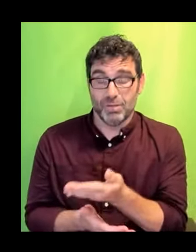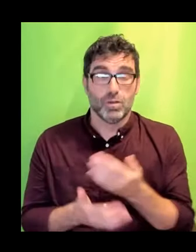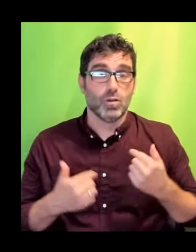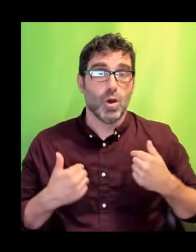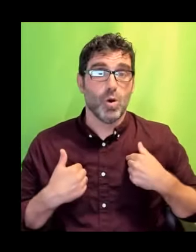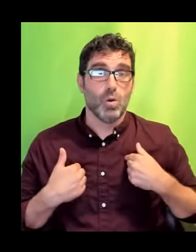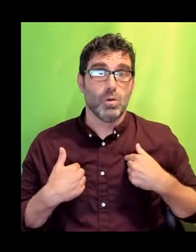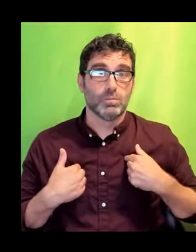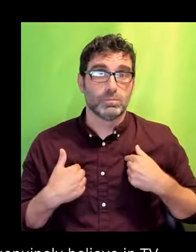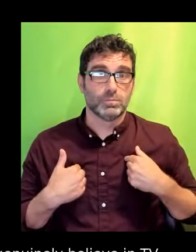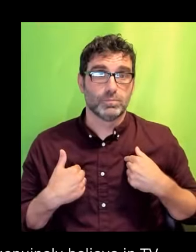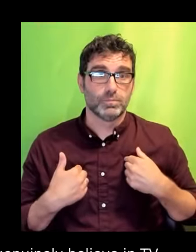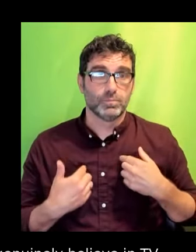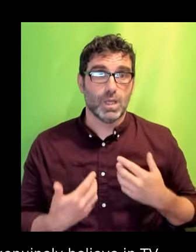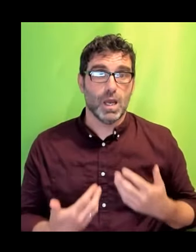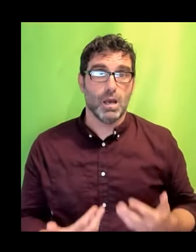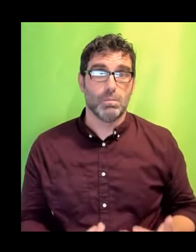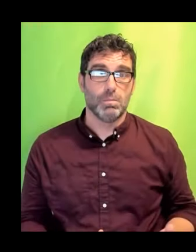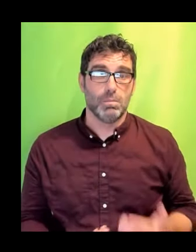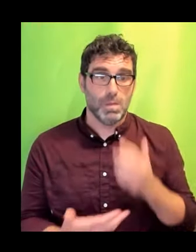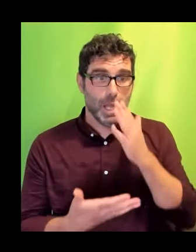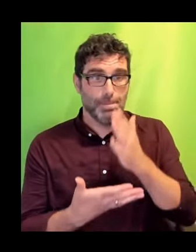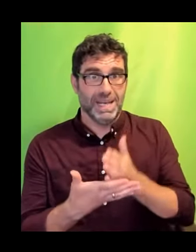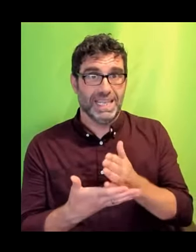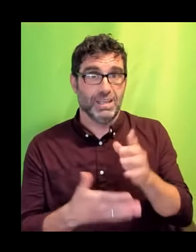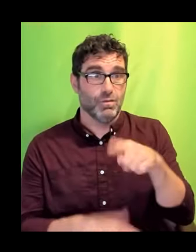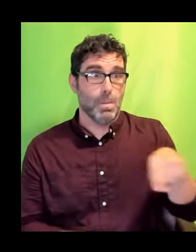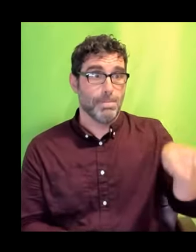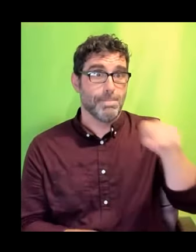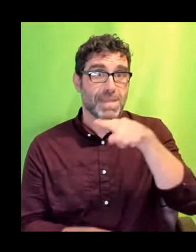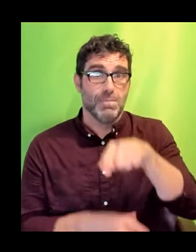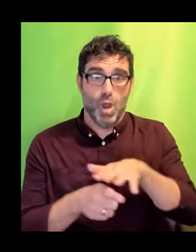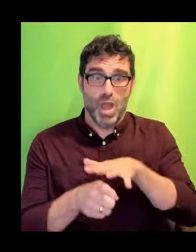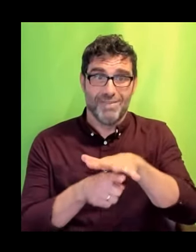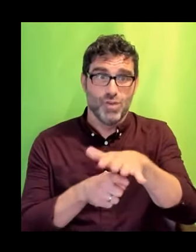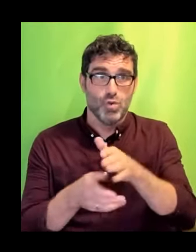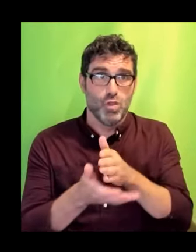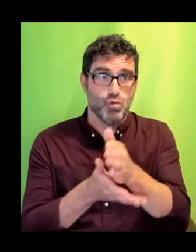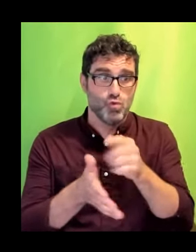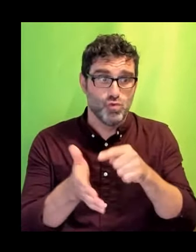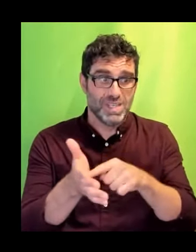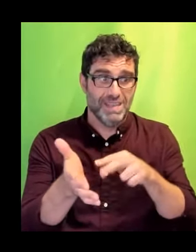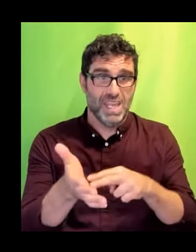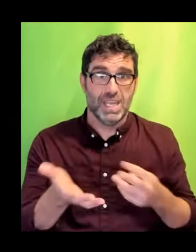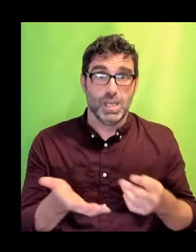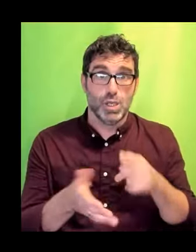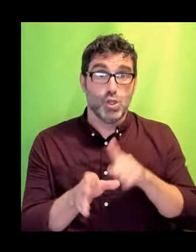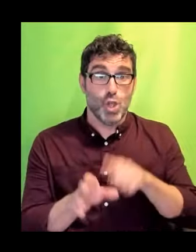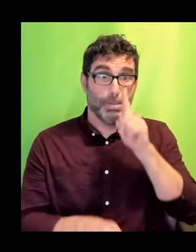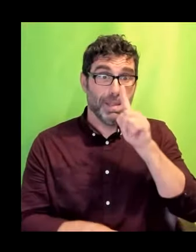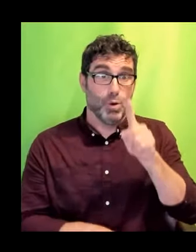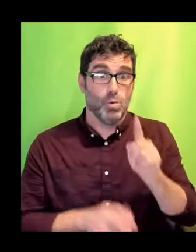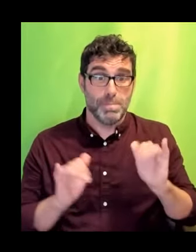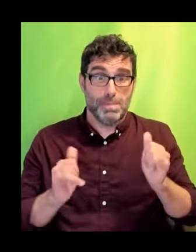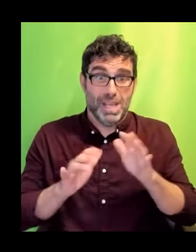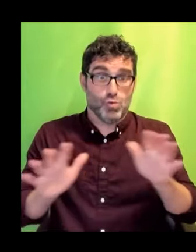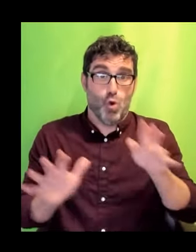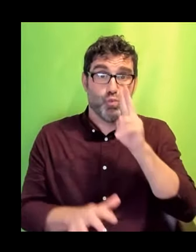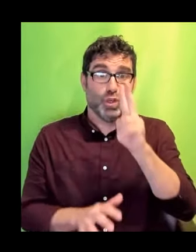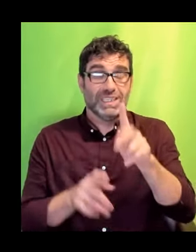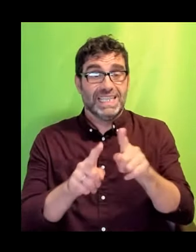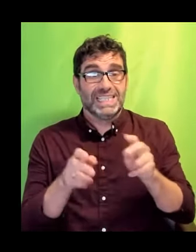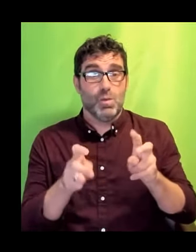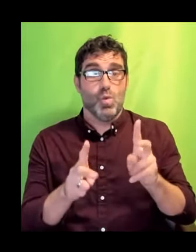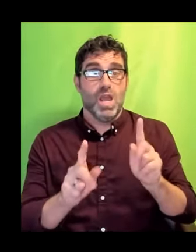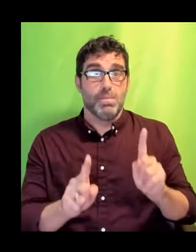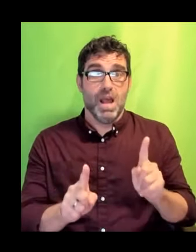And I truly believe others are shaped by it too. Young people may not be watching it in the same way, but the ideas within it seem to seamlessly